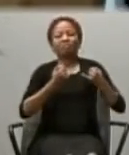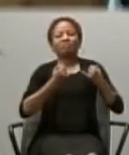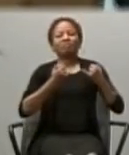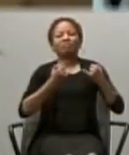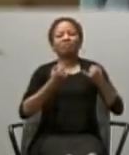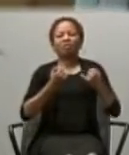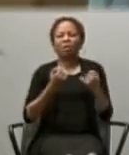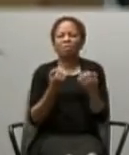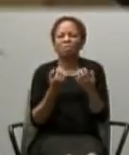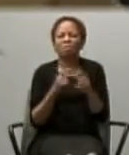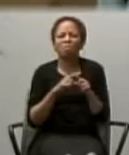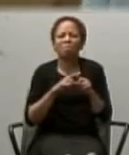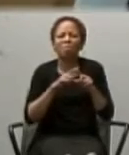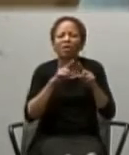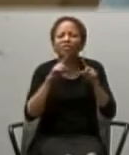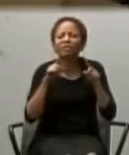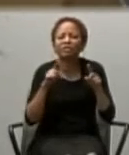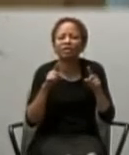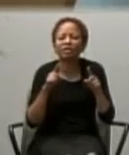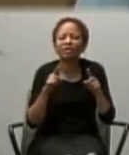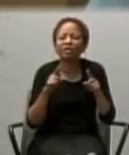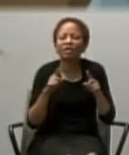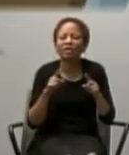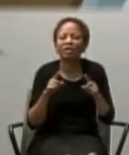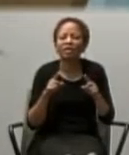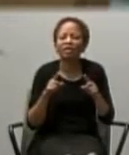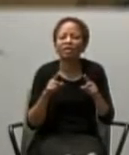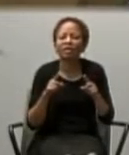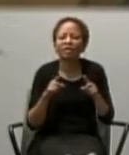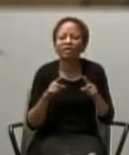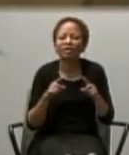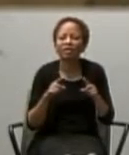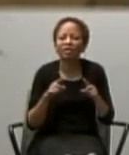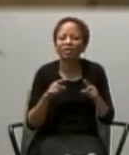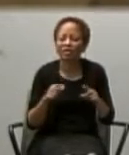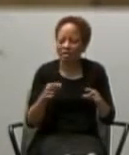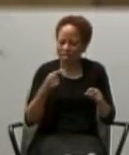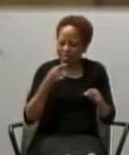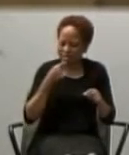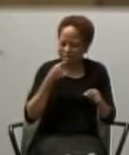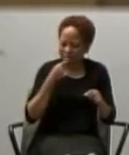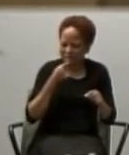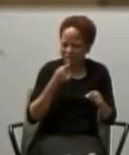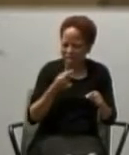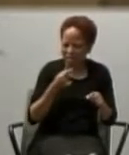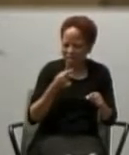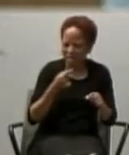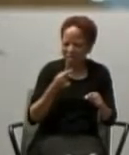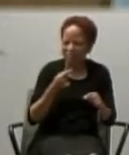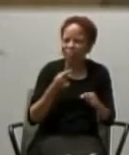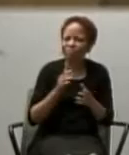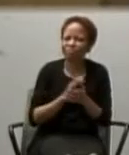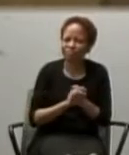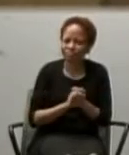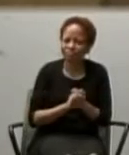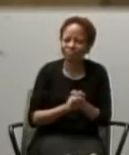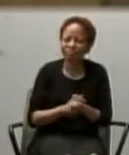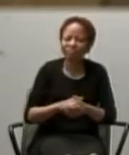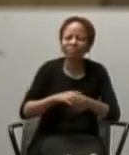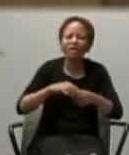with something, as simple, as telling, someone that you know, what Jesus,